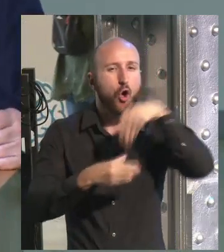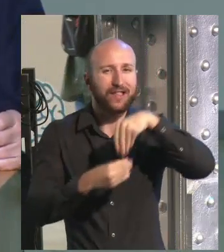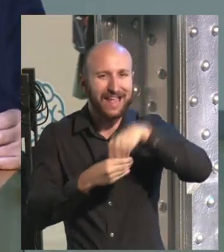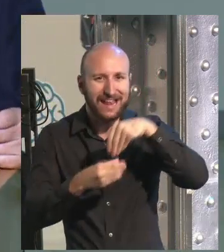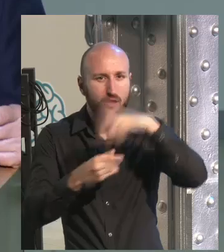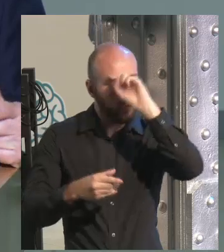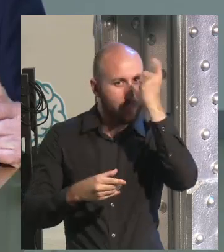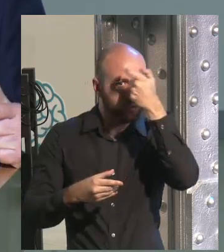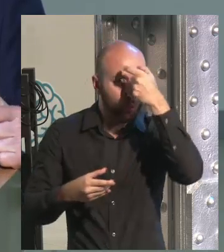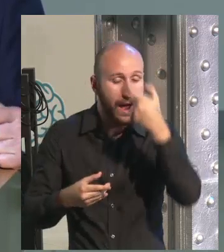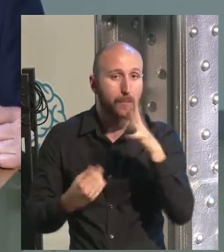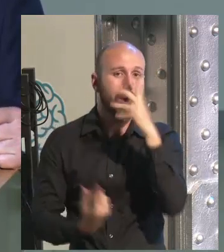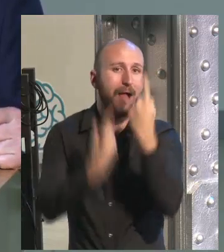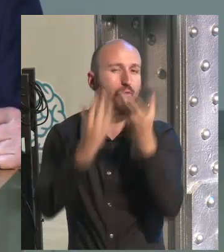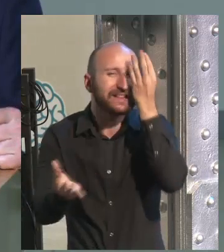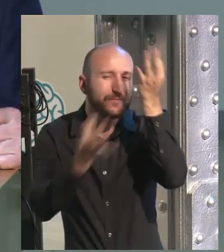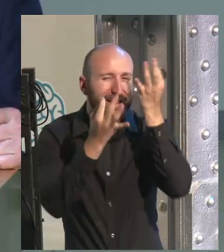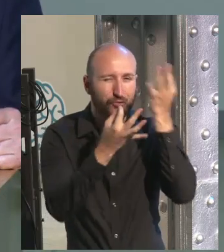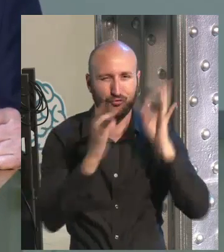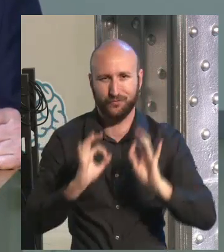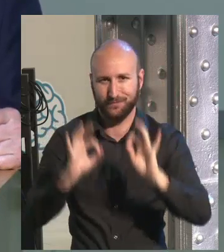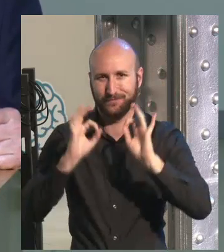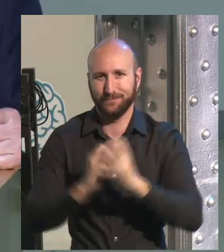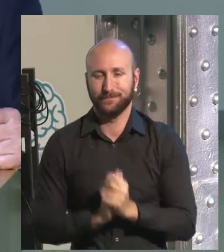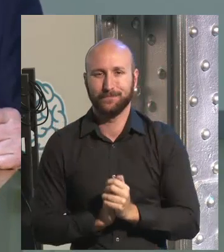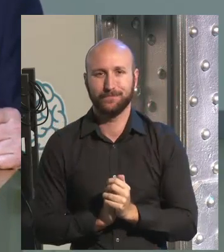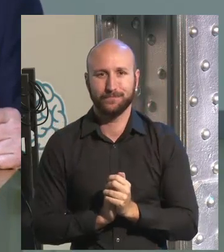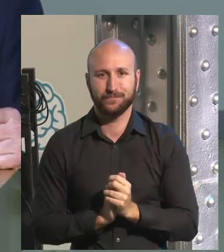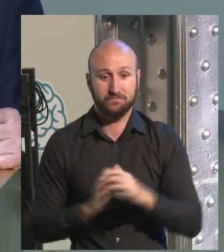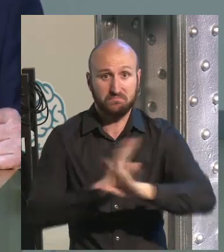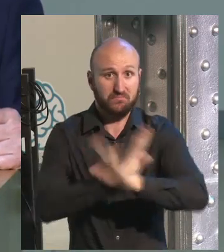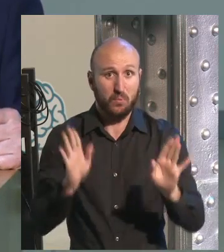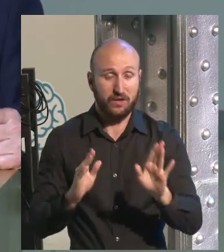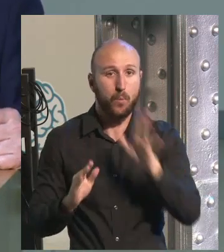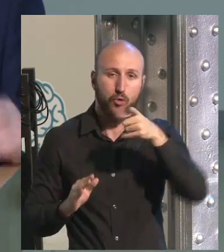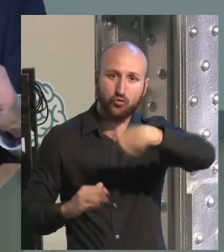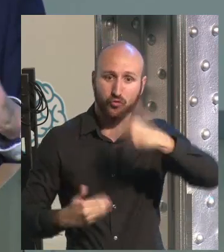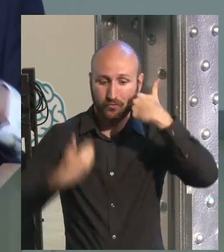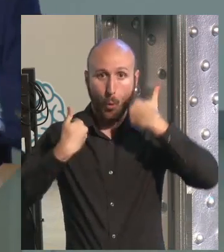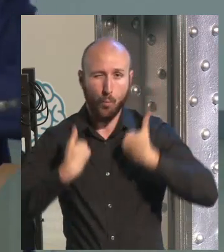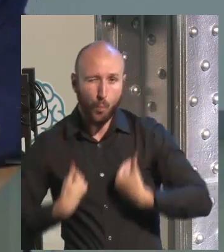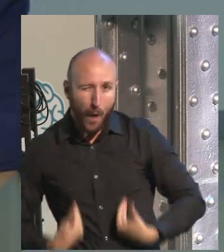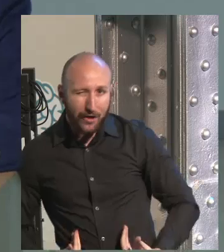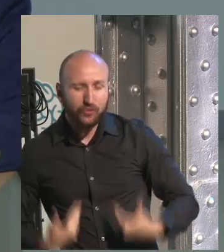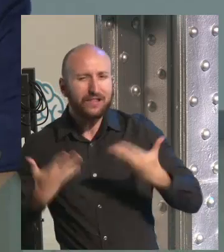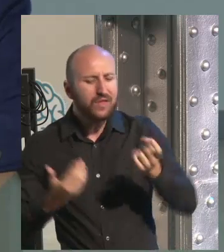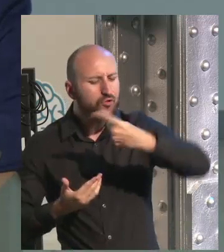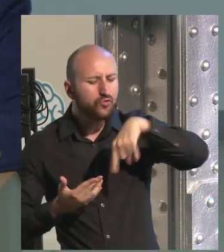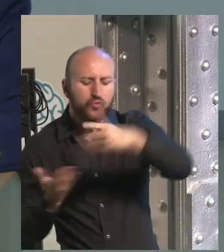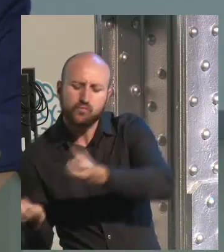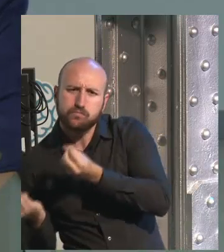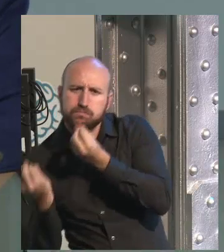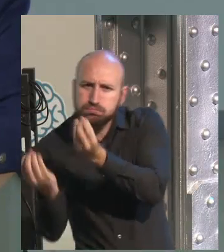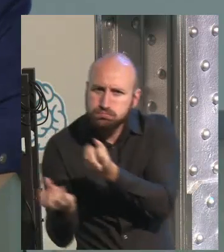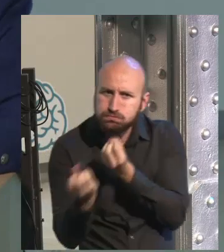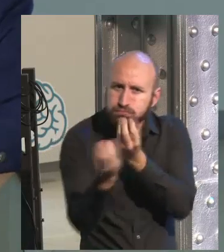to present to you all this content and the concept from different aspects and points